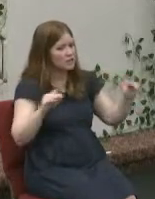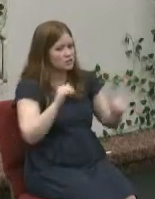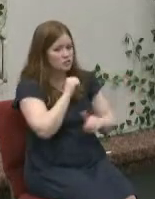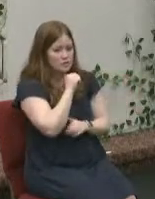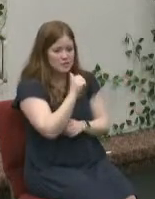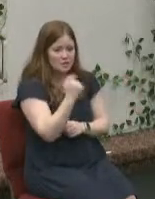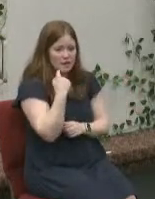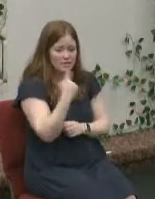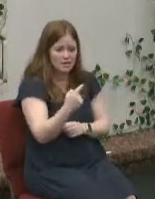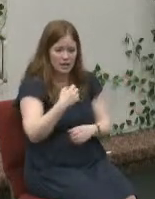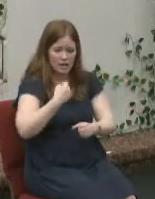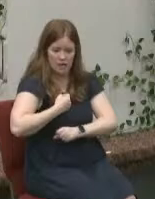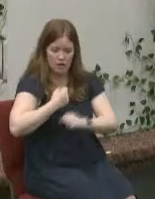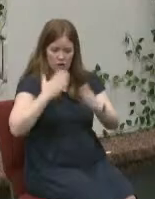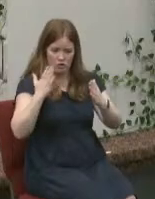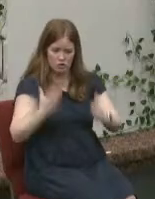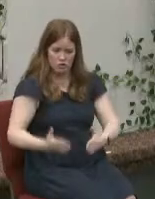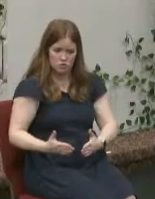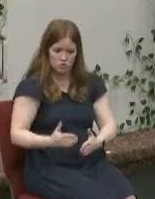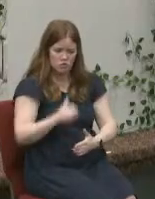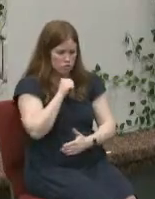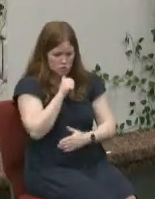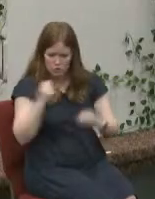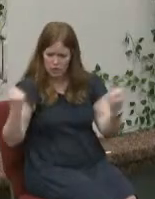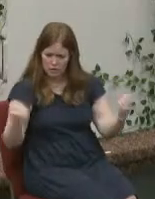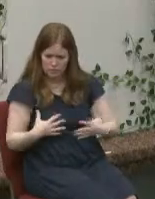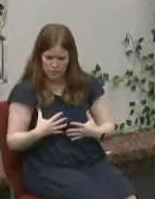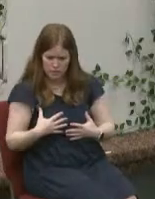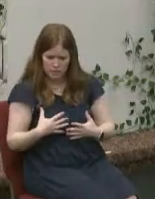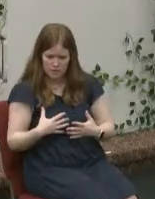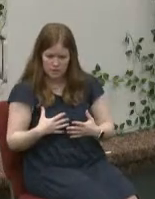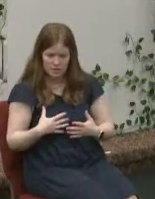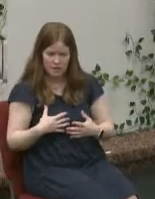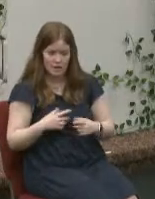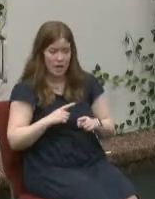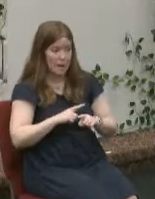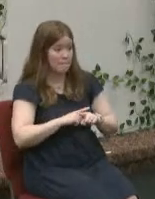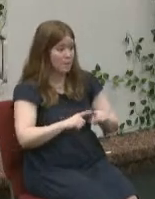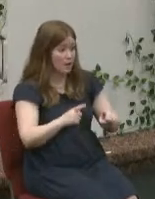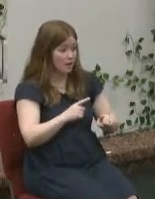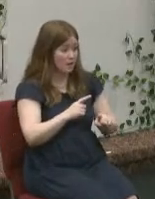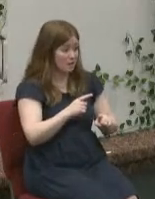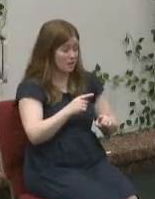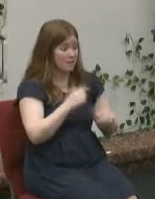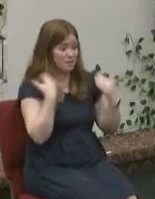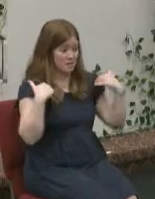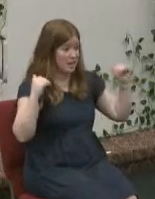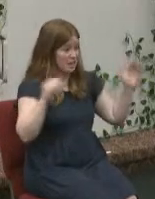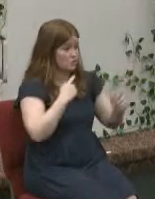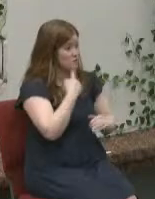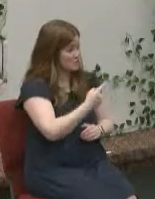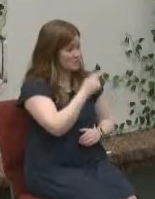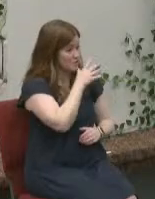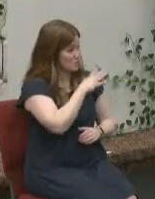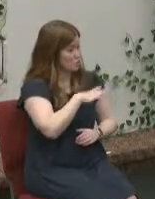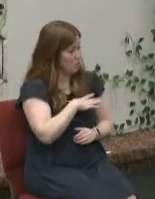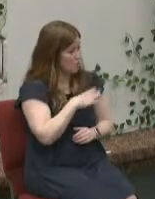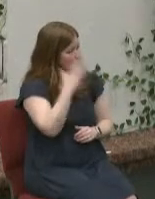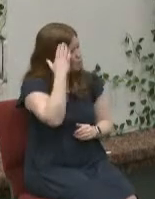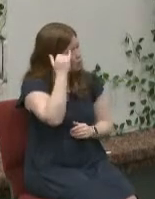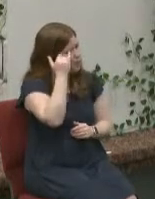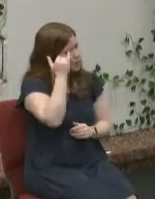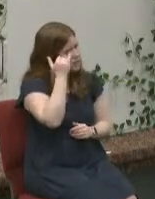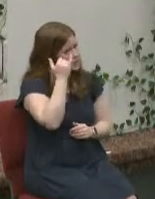say to the soldiers do not fear but he does say it to the women why